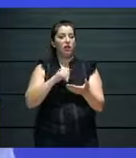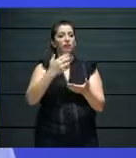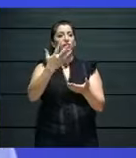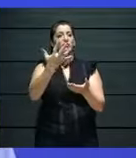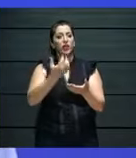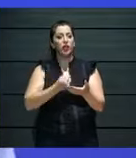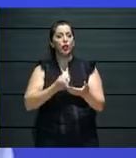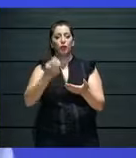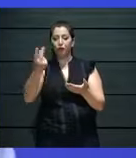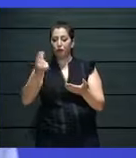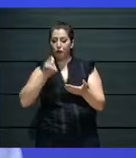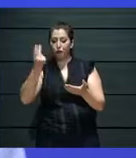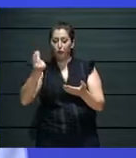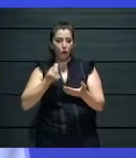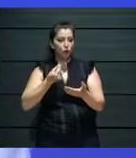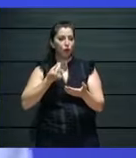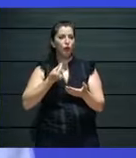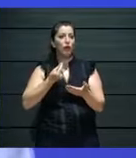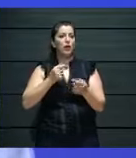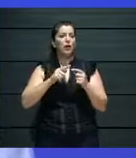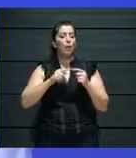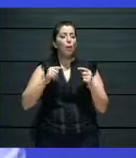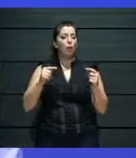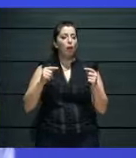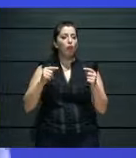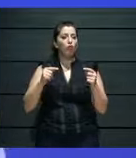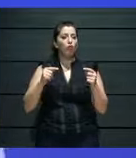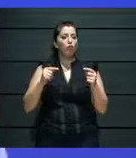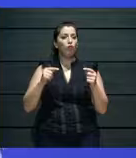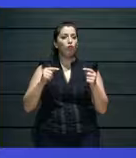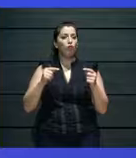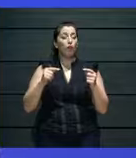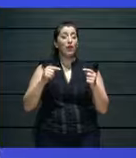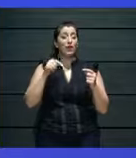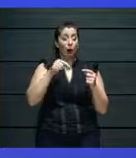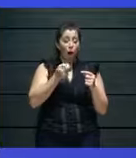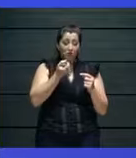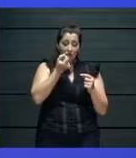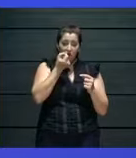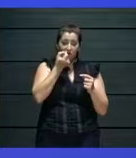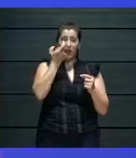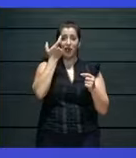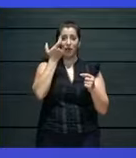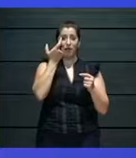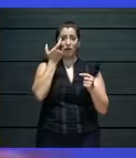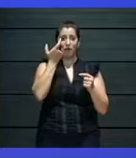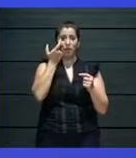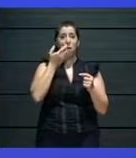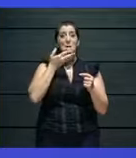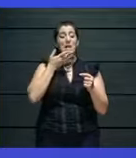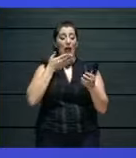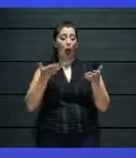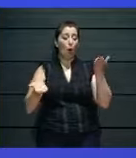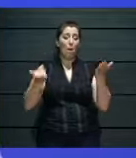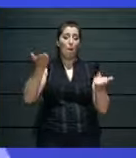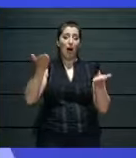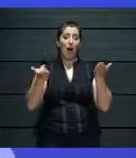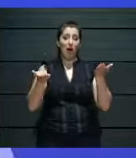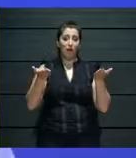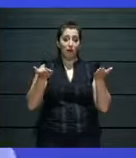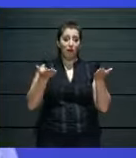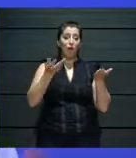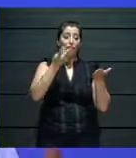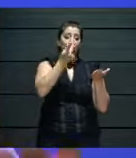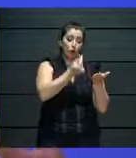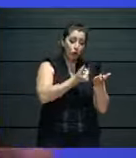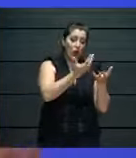the end of the day, they are literally the tip of what is required. And what I'd like to add up on that, Mar, is the